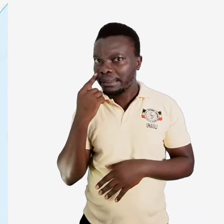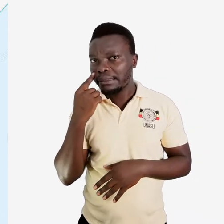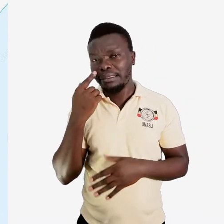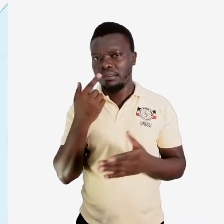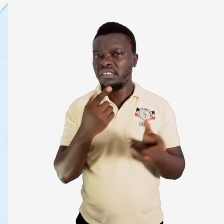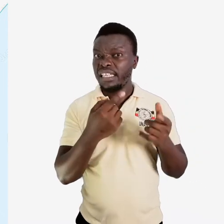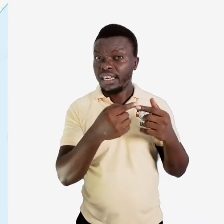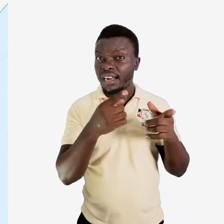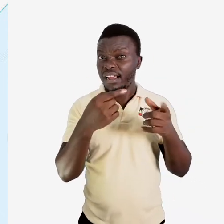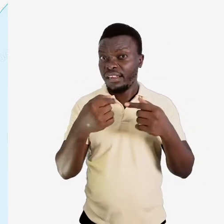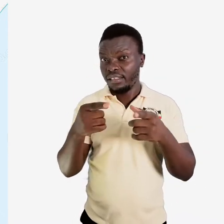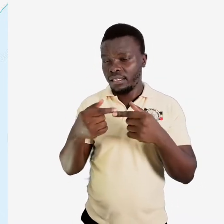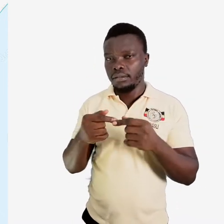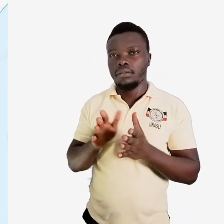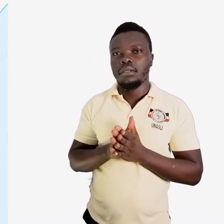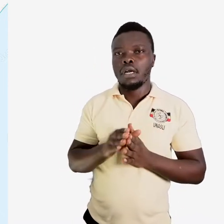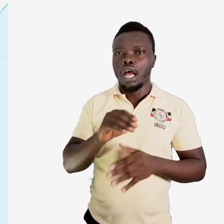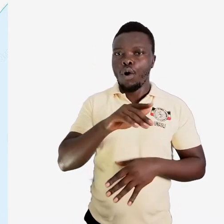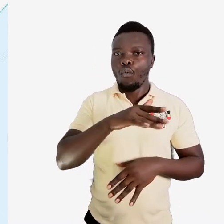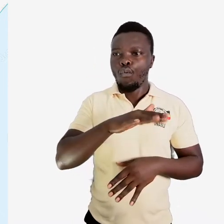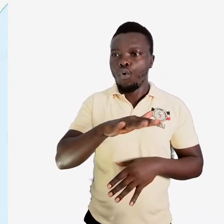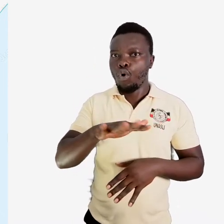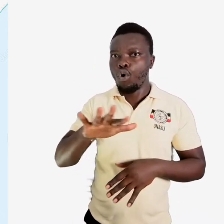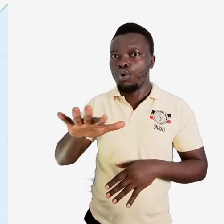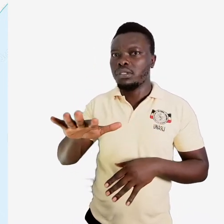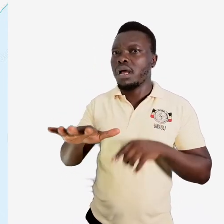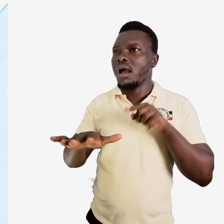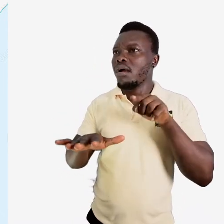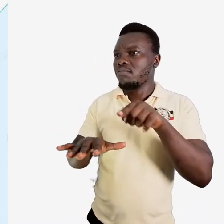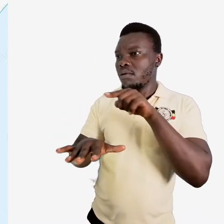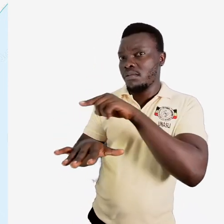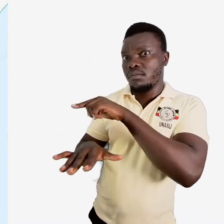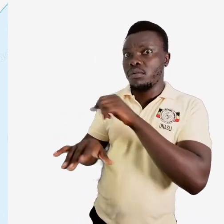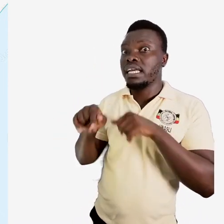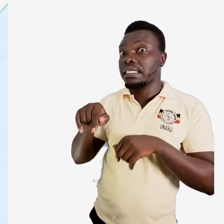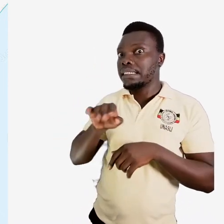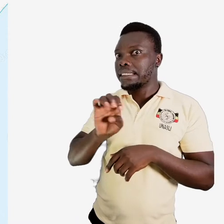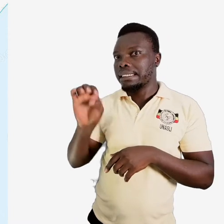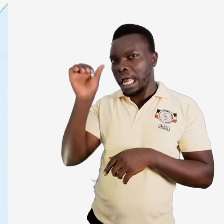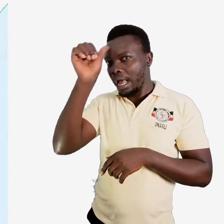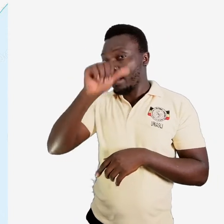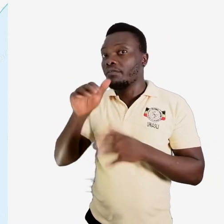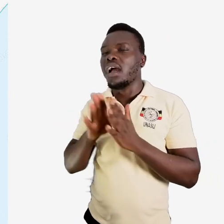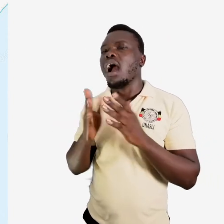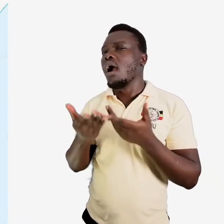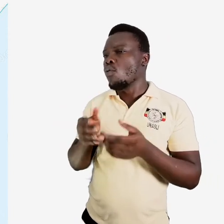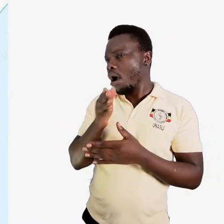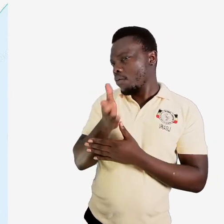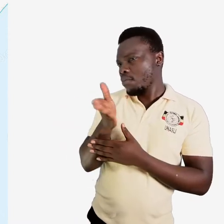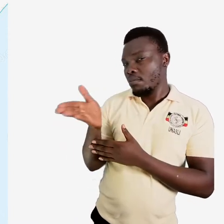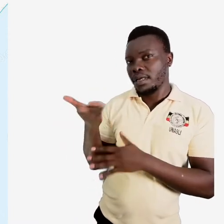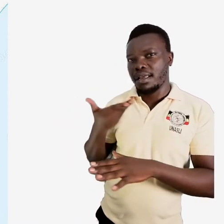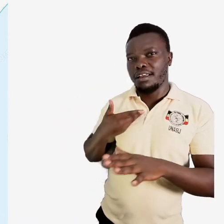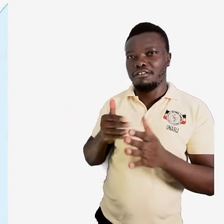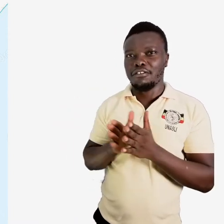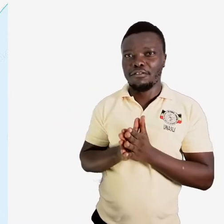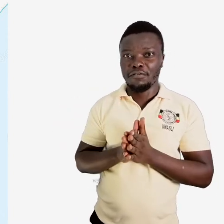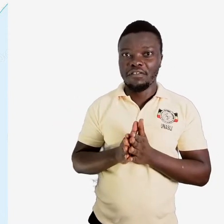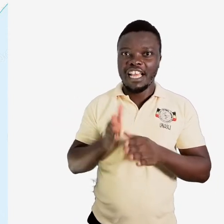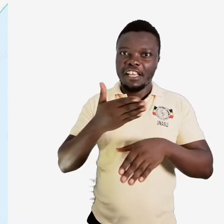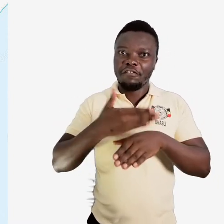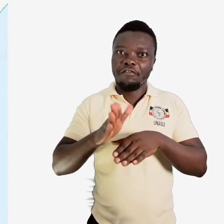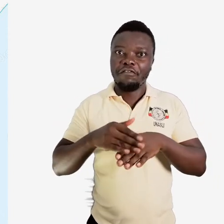are quite a number of water bodies in East Africa, and all these have got fish landing sites